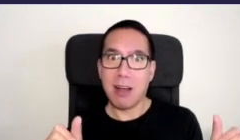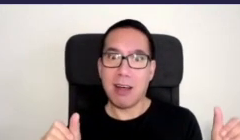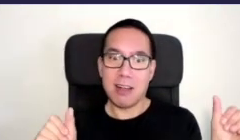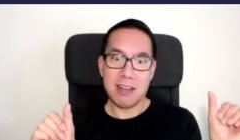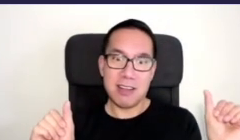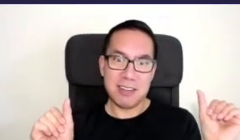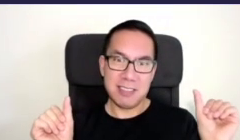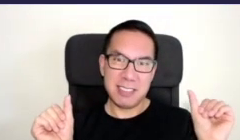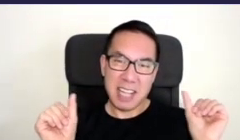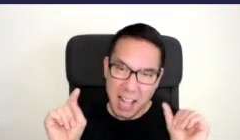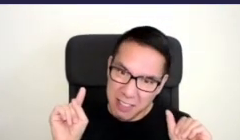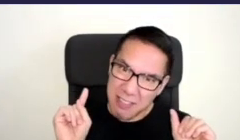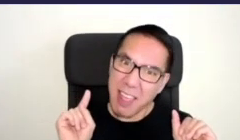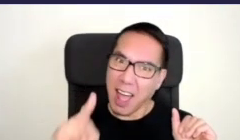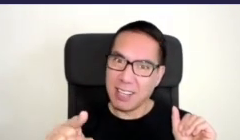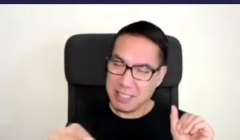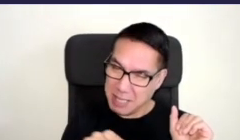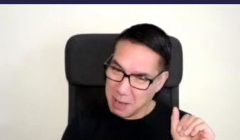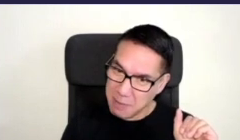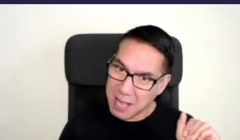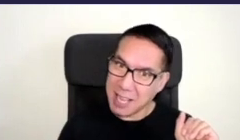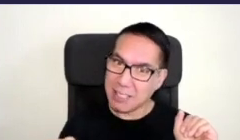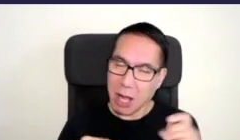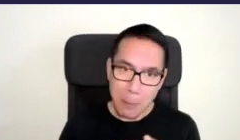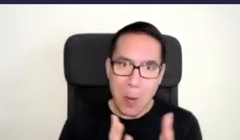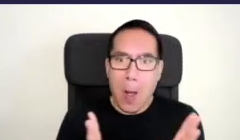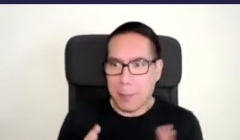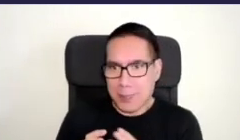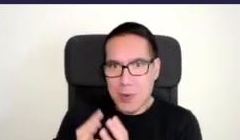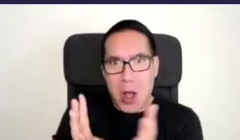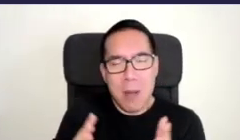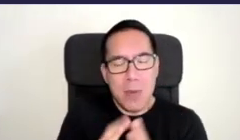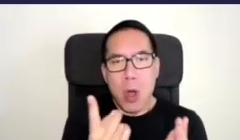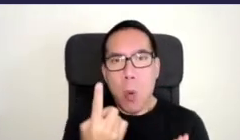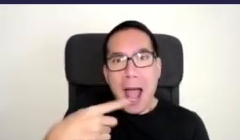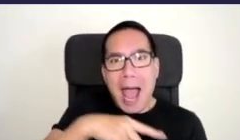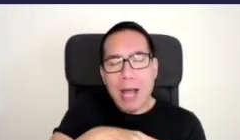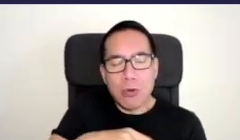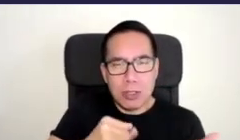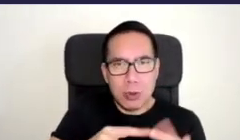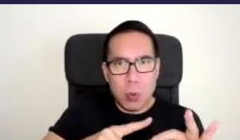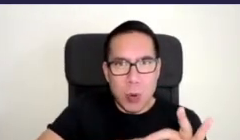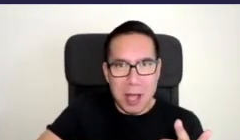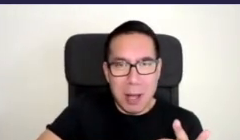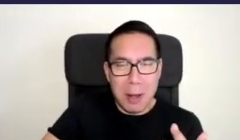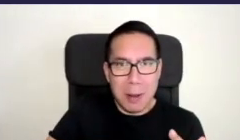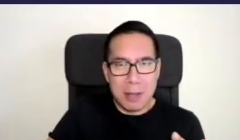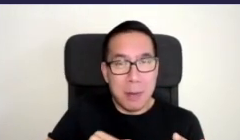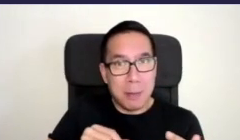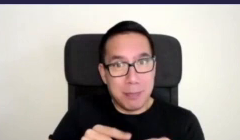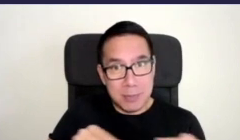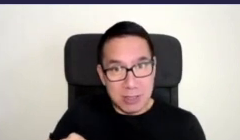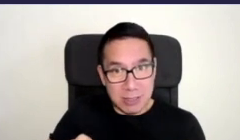and this space of 100 square metres and the space before the biodiversity and